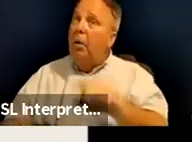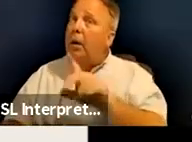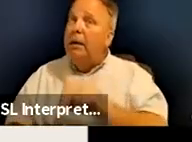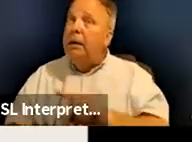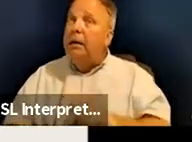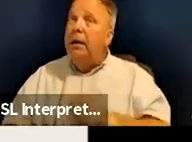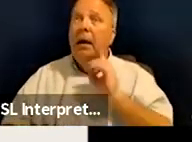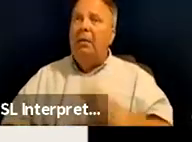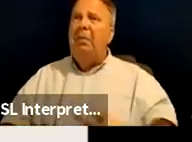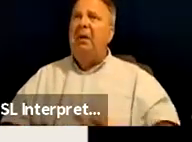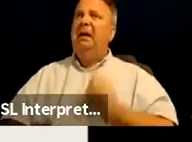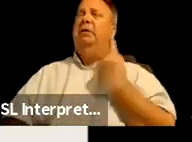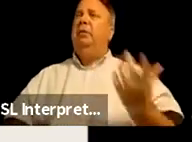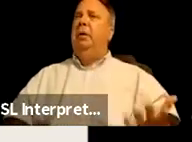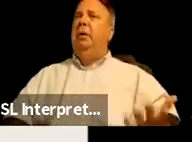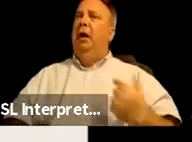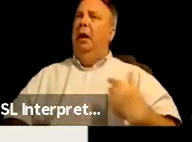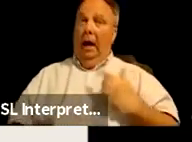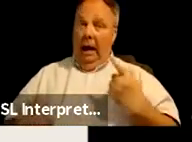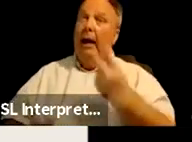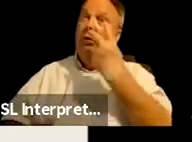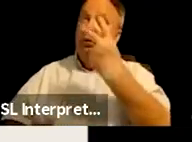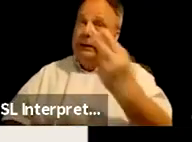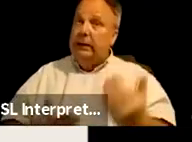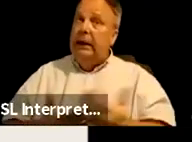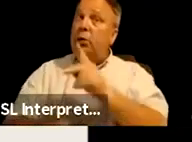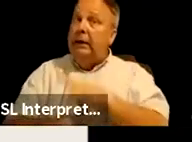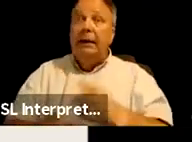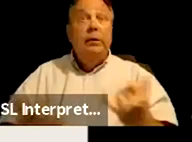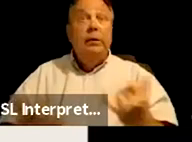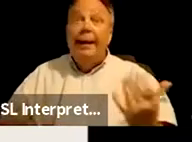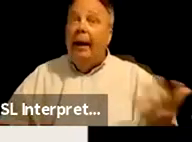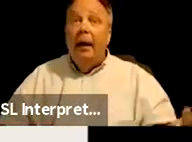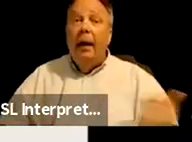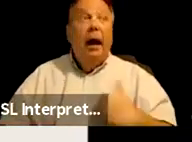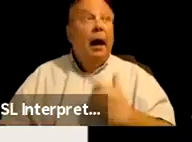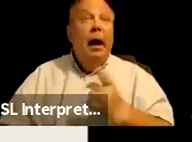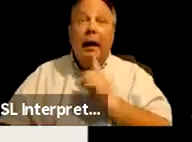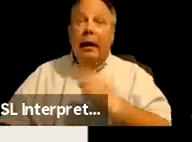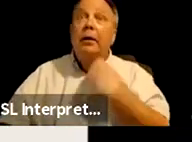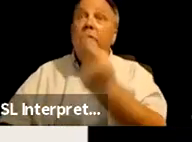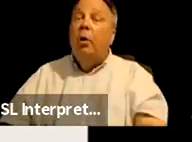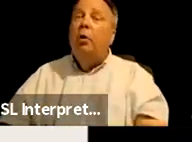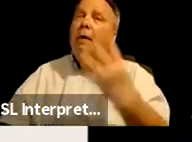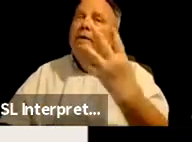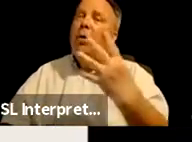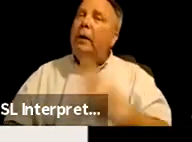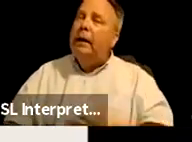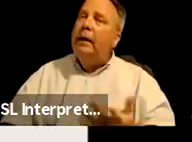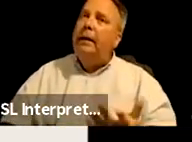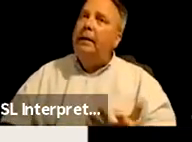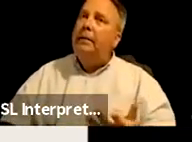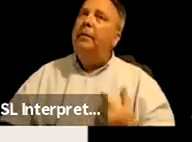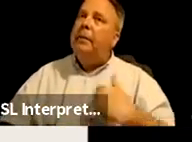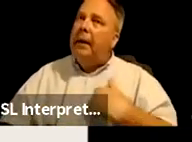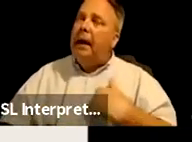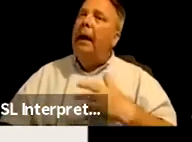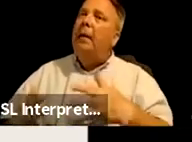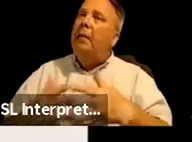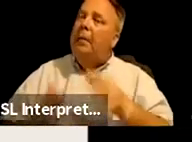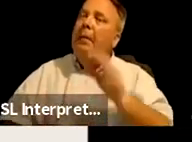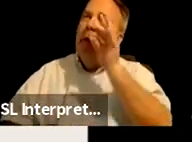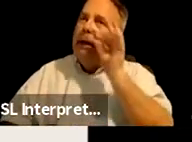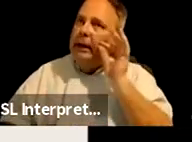disrespected. I tried to see a new psychiatrist today. I literally told her four times that I'm American Indian.